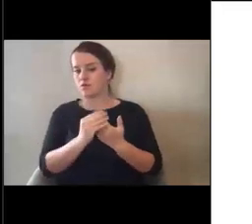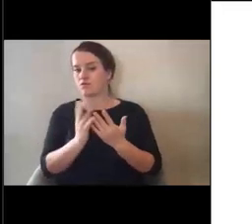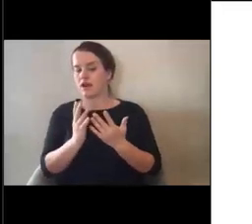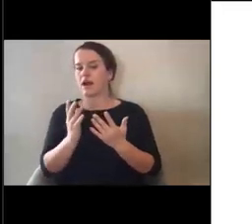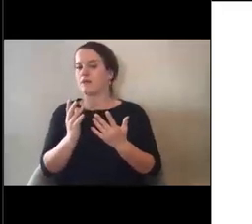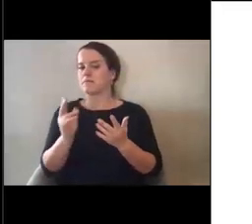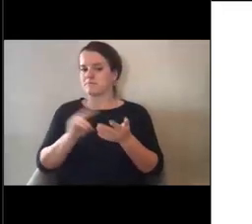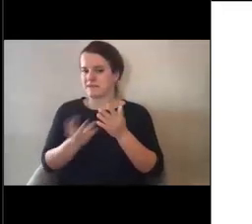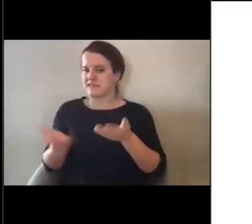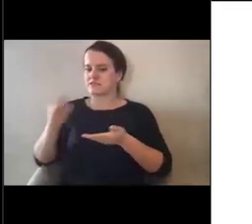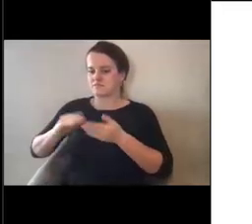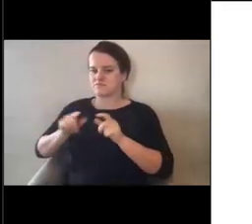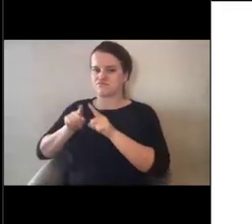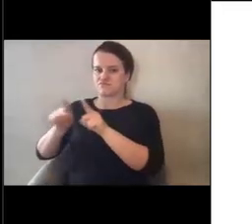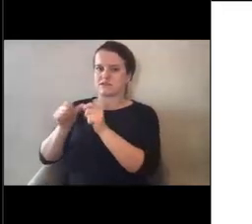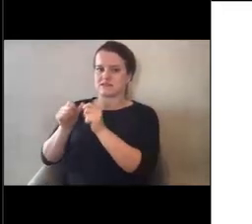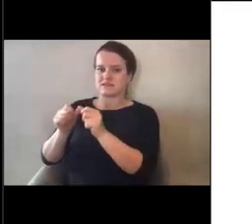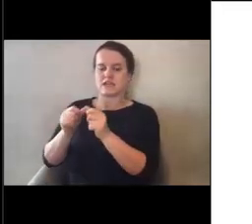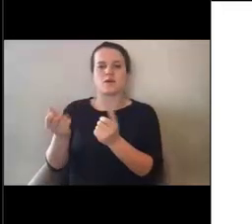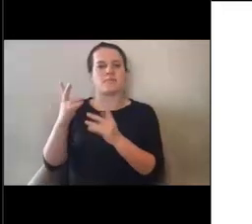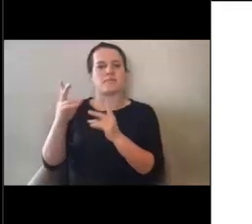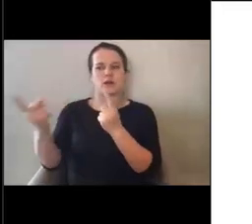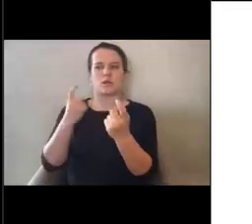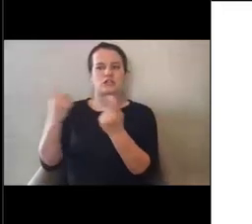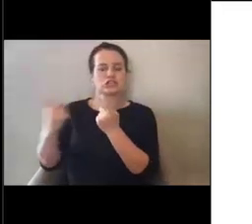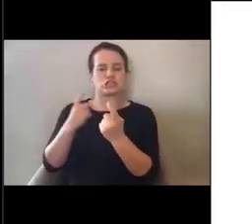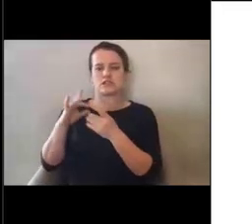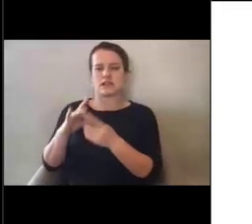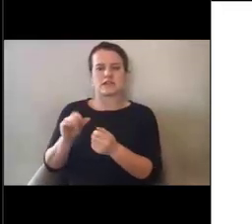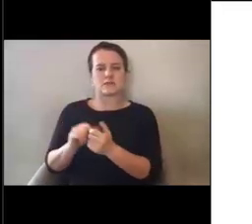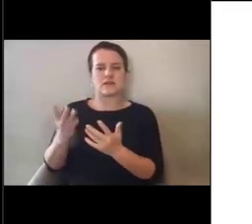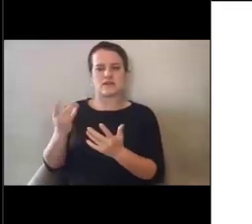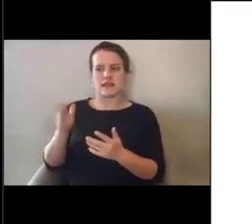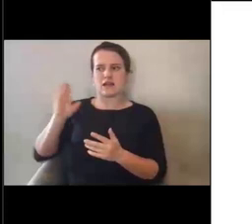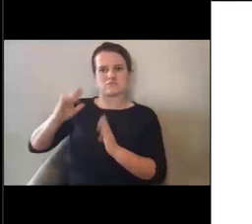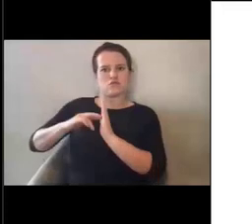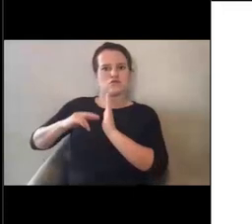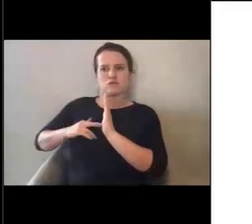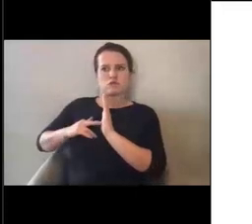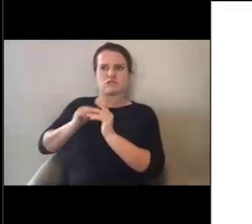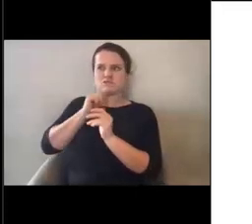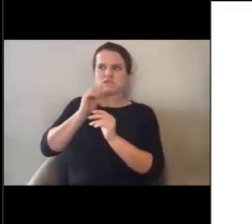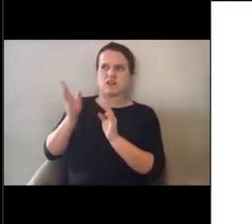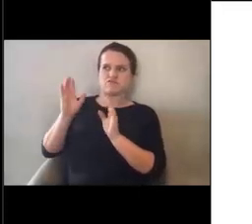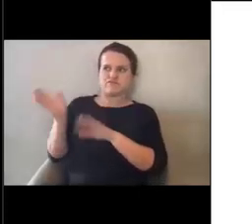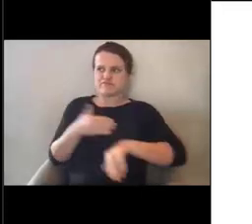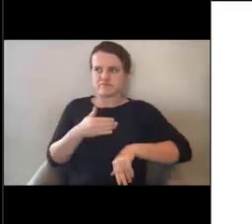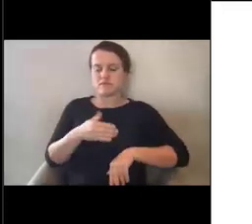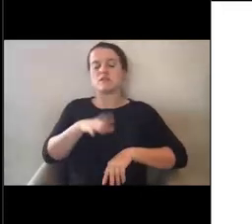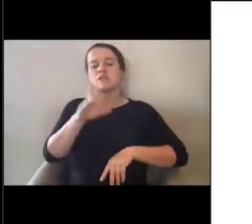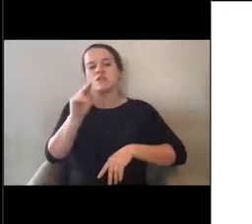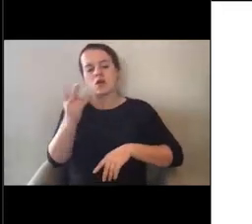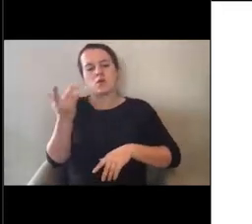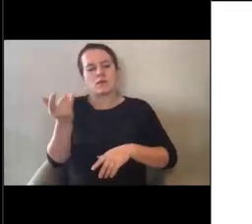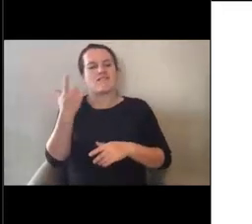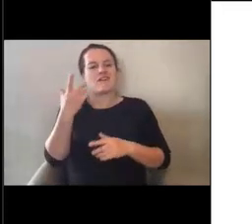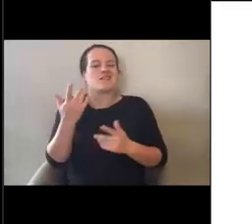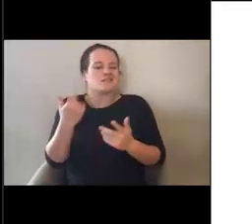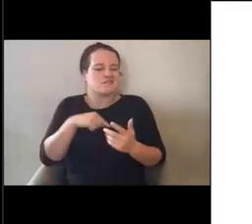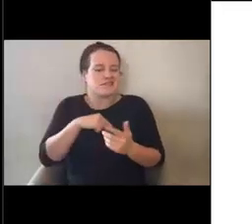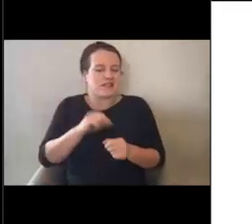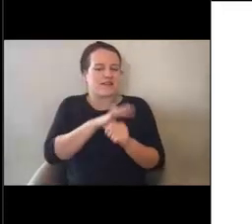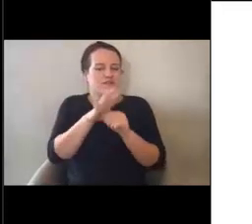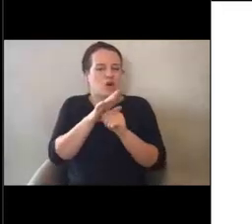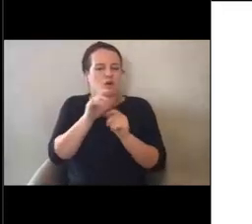that we would like to stress because we get a lot of questions about that because we have so many COVID specific policies, we get a lot of questions that